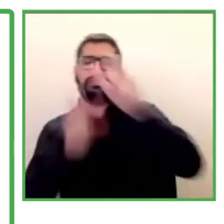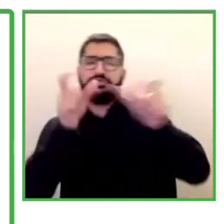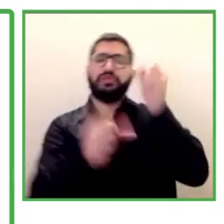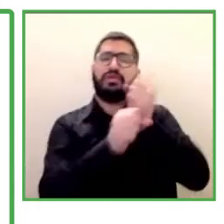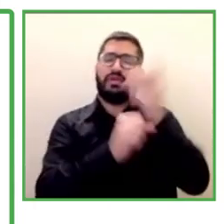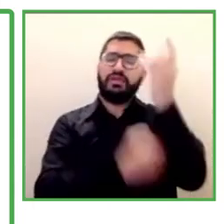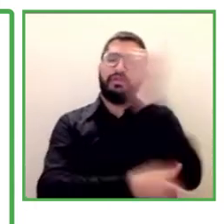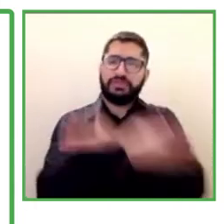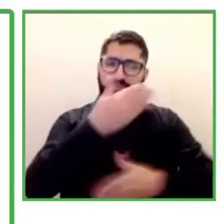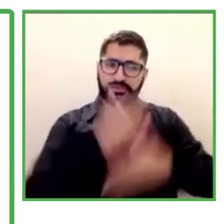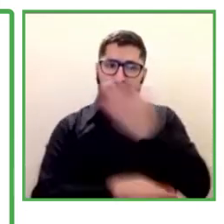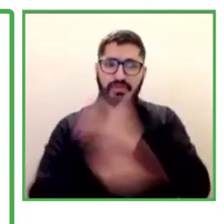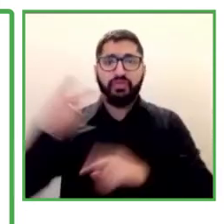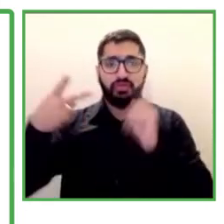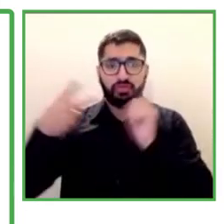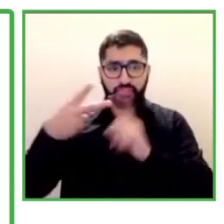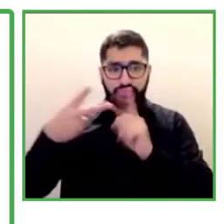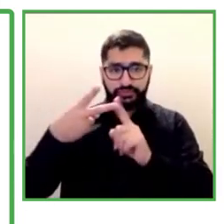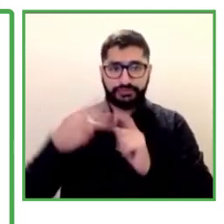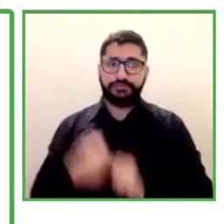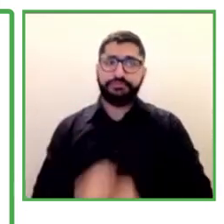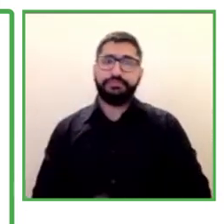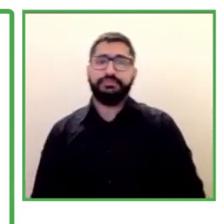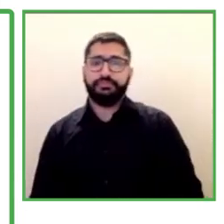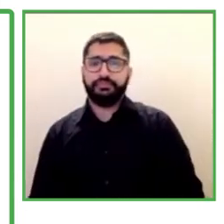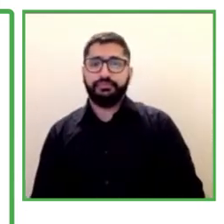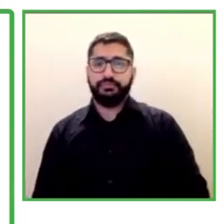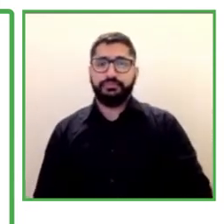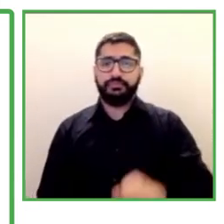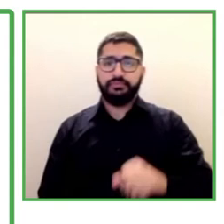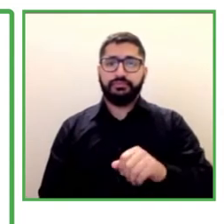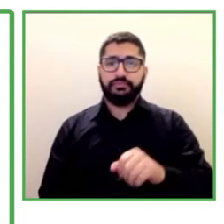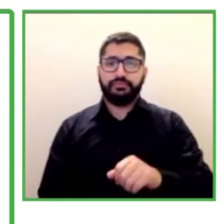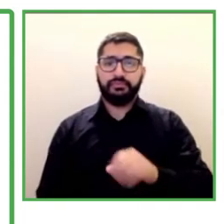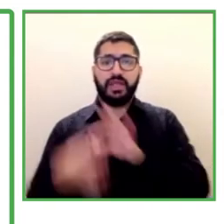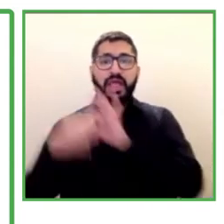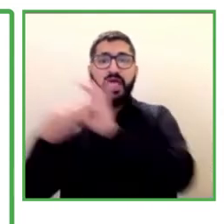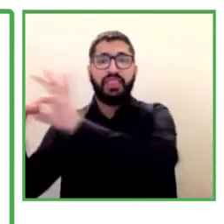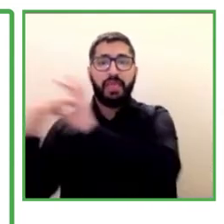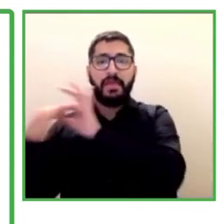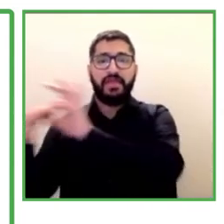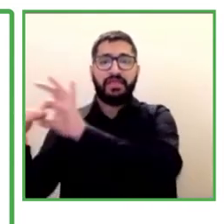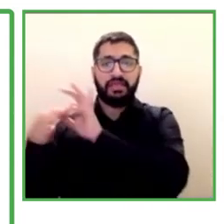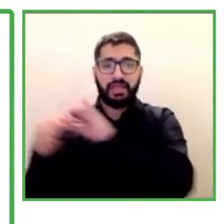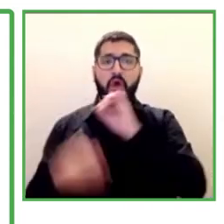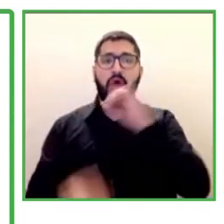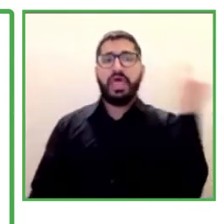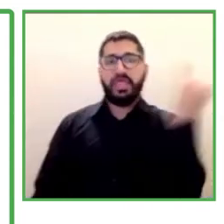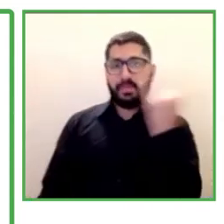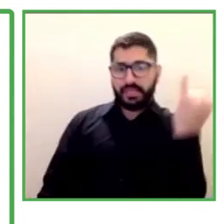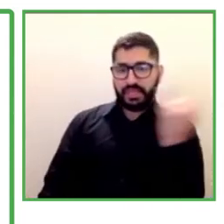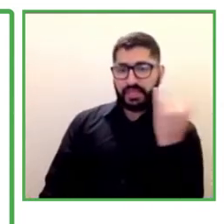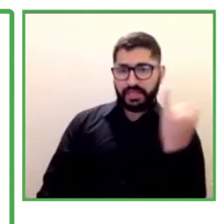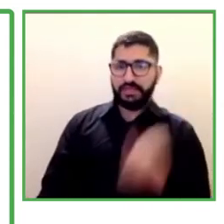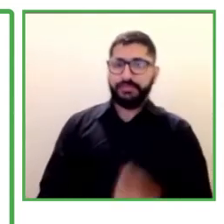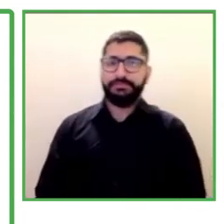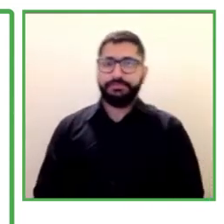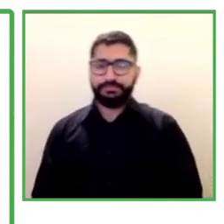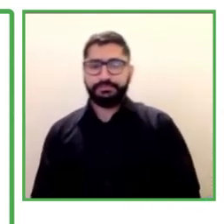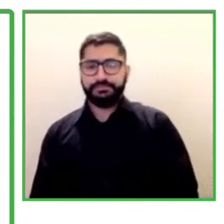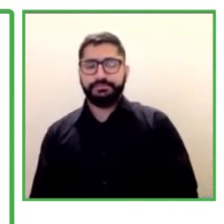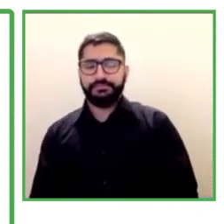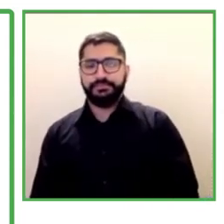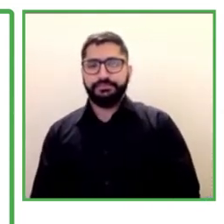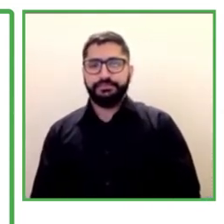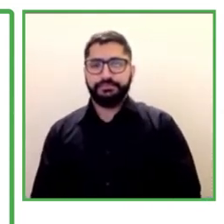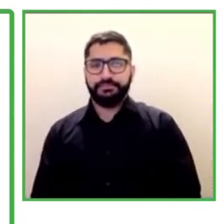areas, the independent and the independent line. And in three moments, in the return to